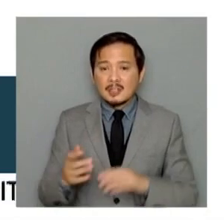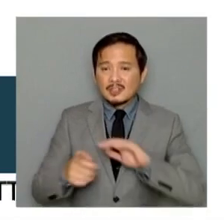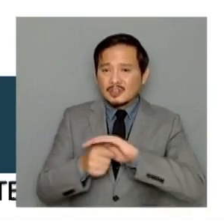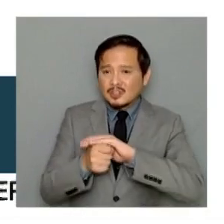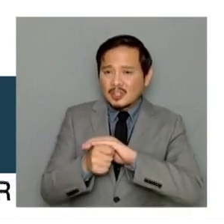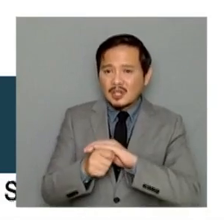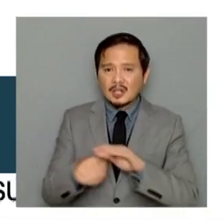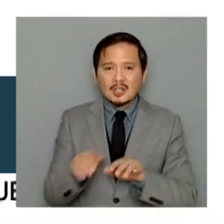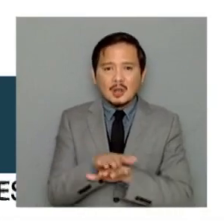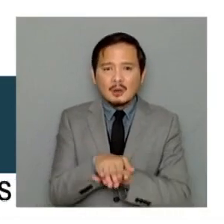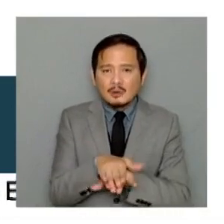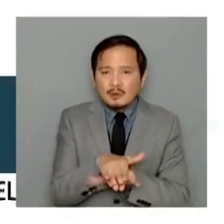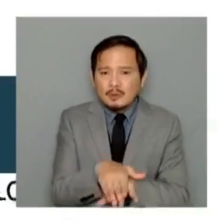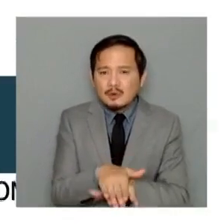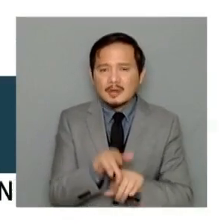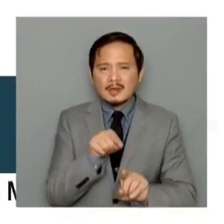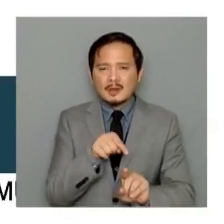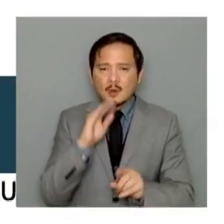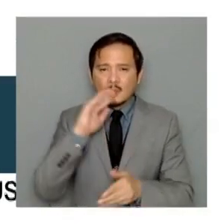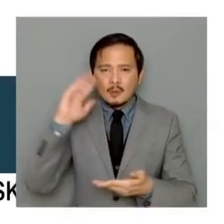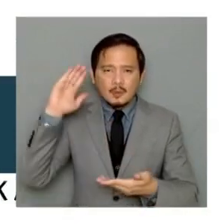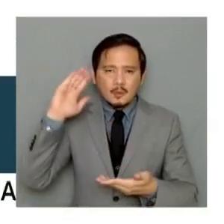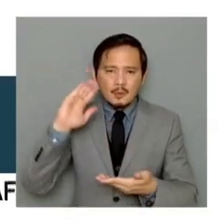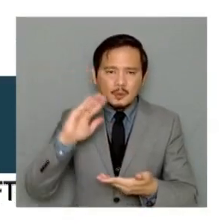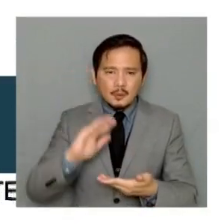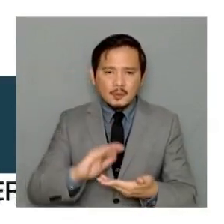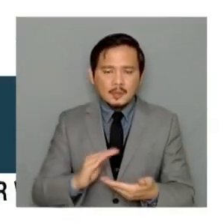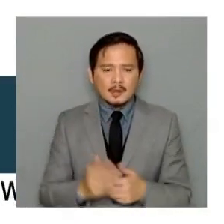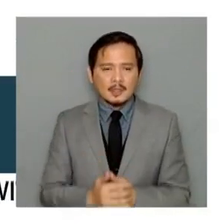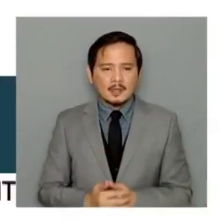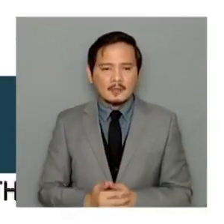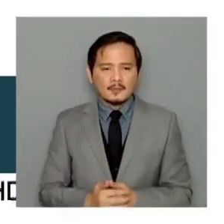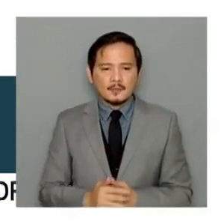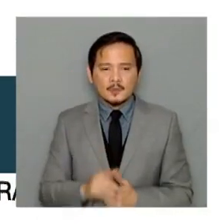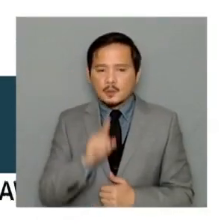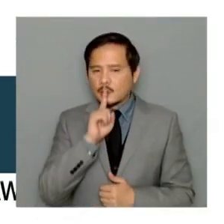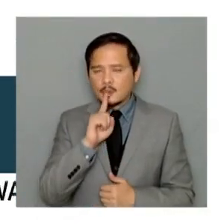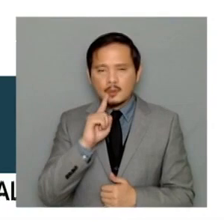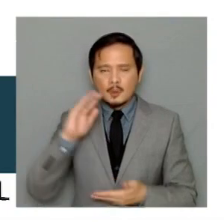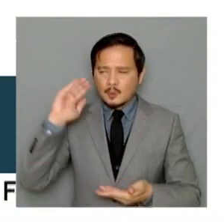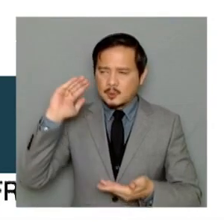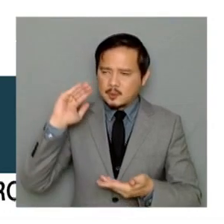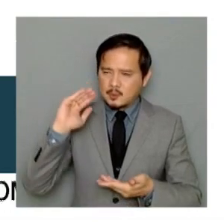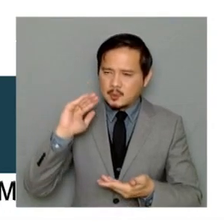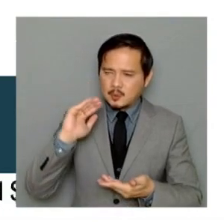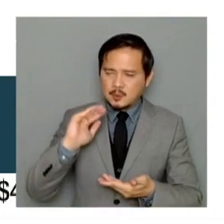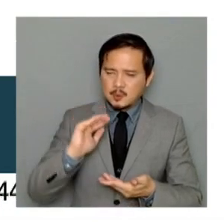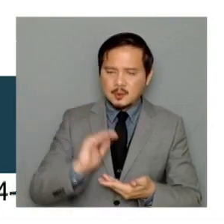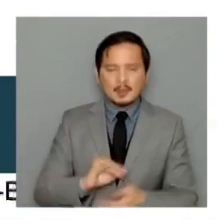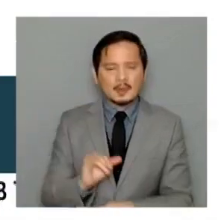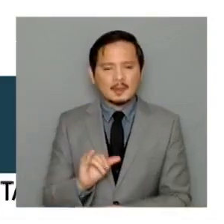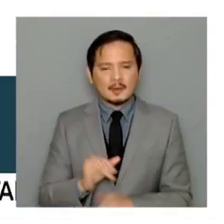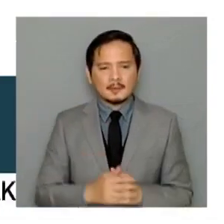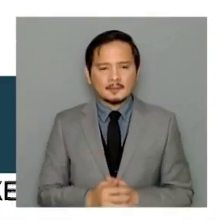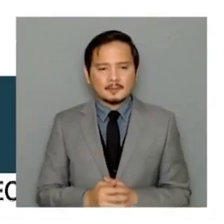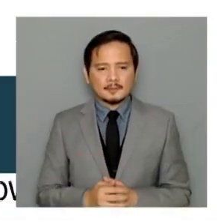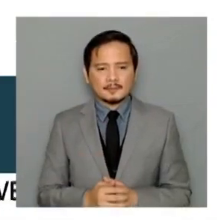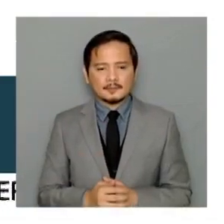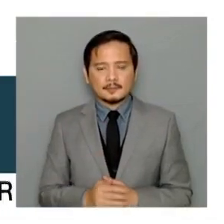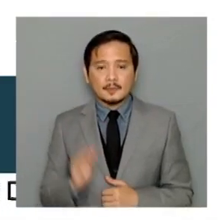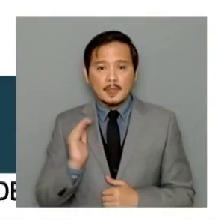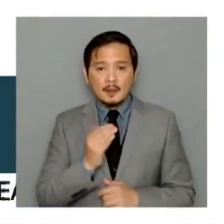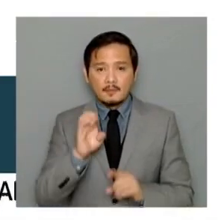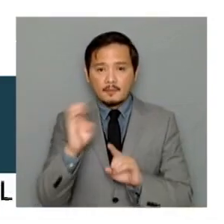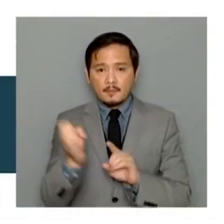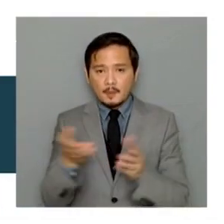our sea turtles, which are already very threatened. So our environment in the